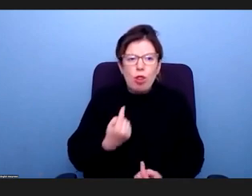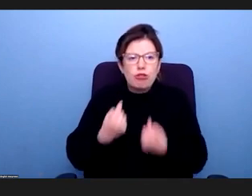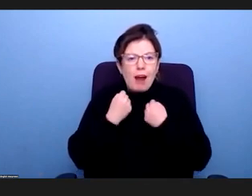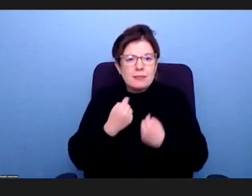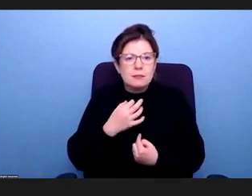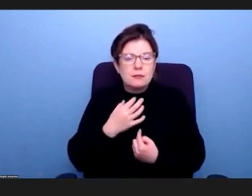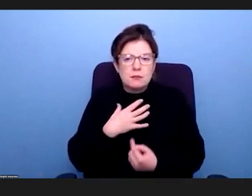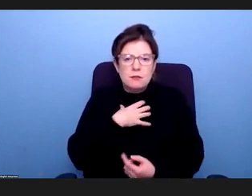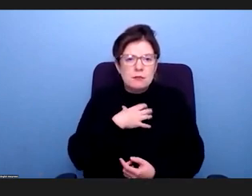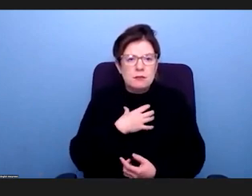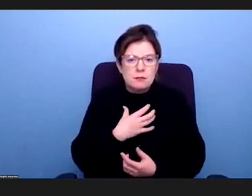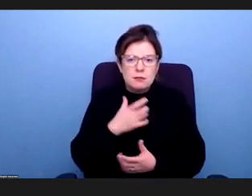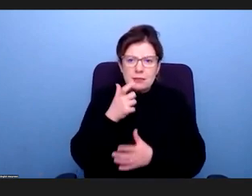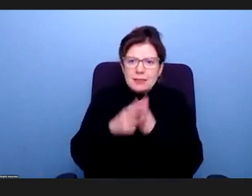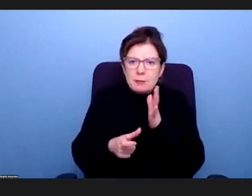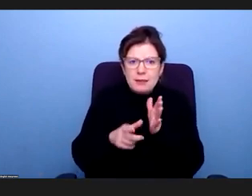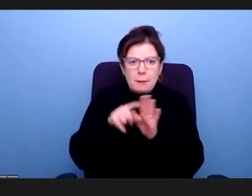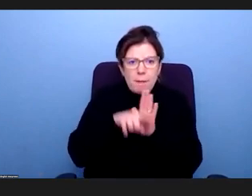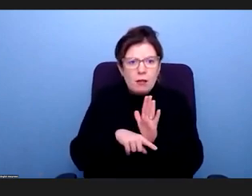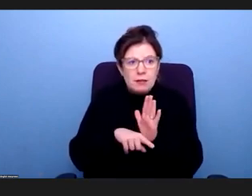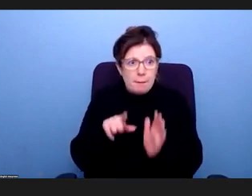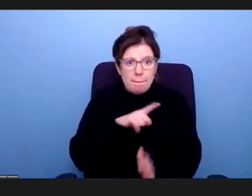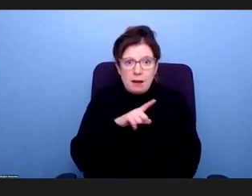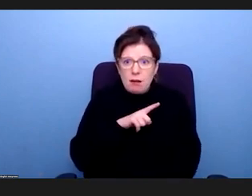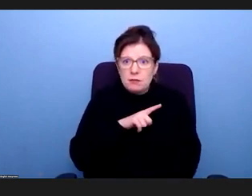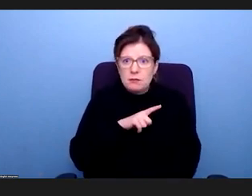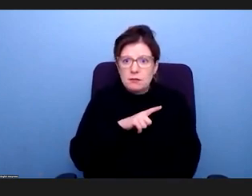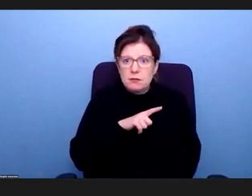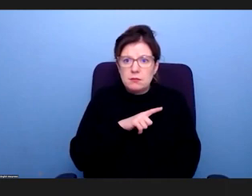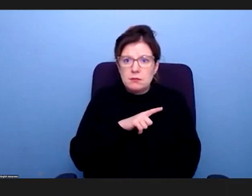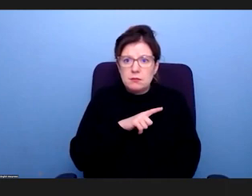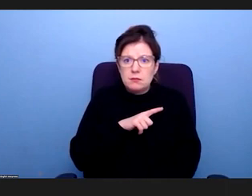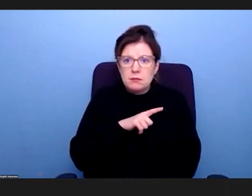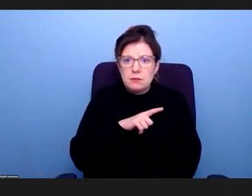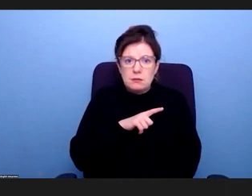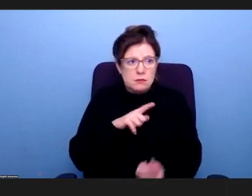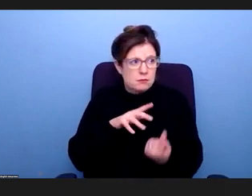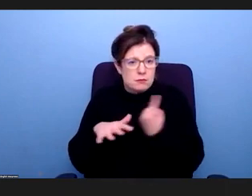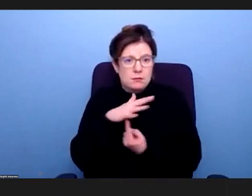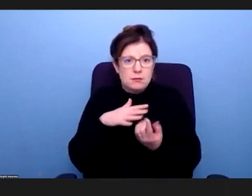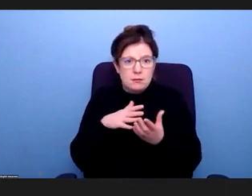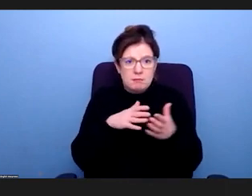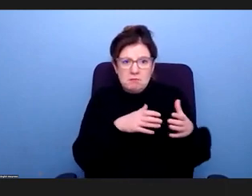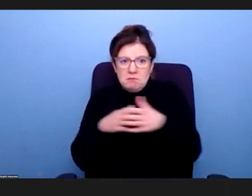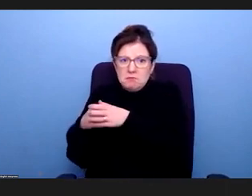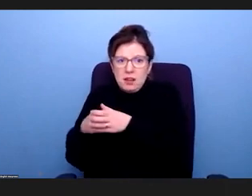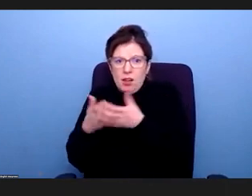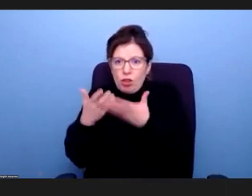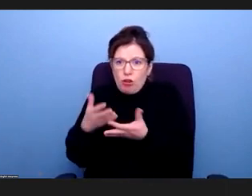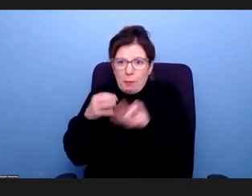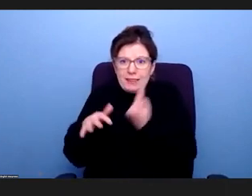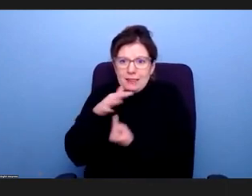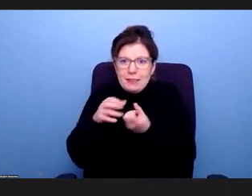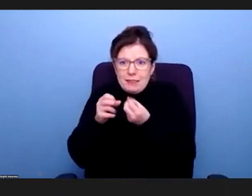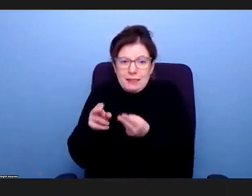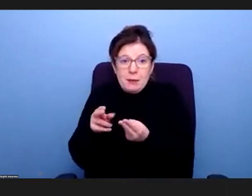around disability equality, because it does threaten the, the sort of ecosystem of neoliberalism, which, which a lot of people have